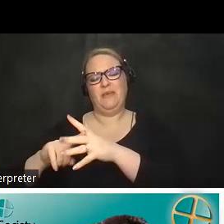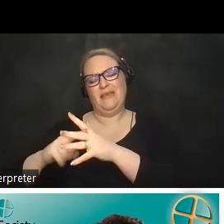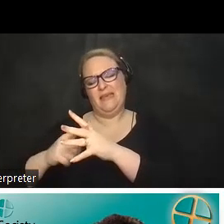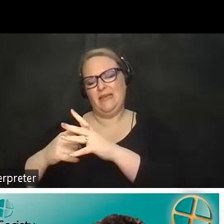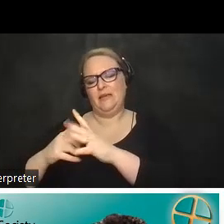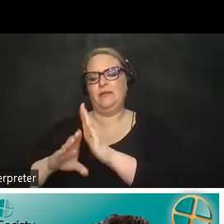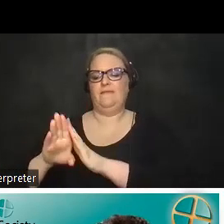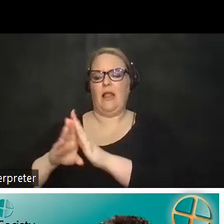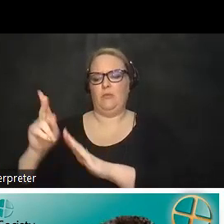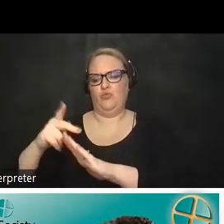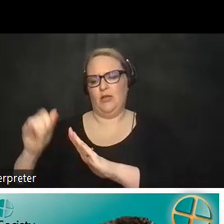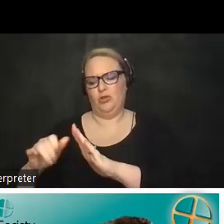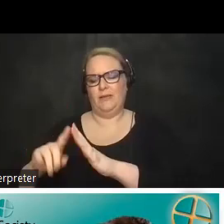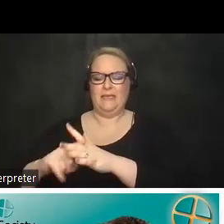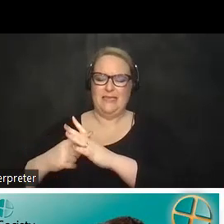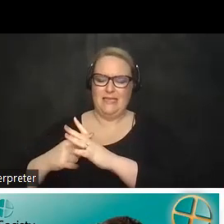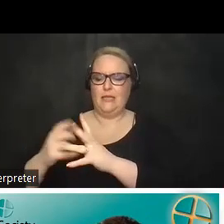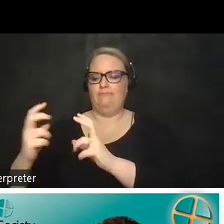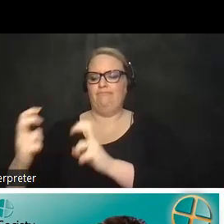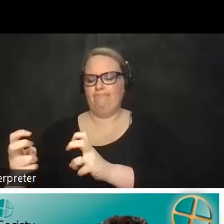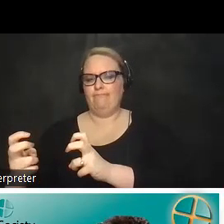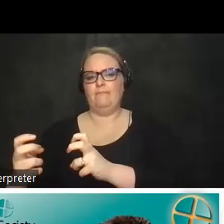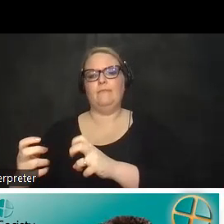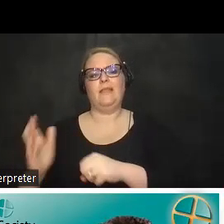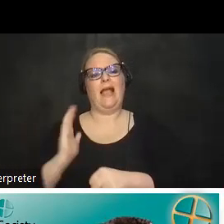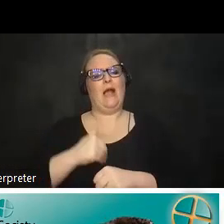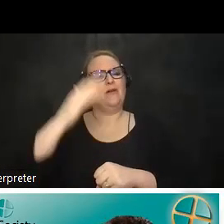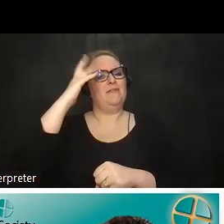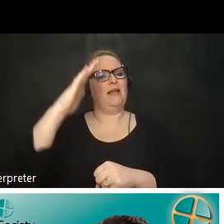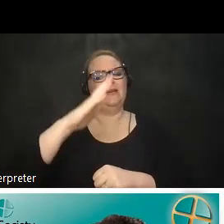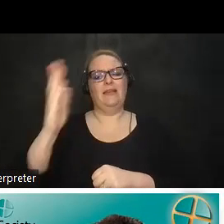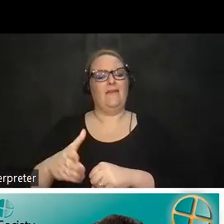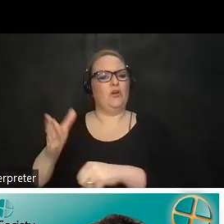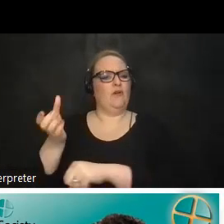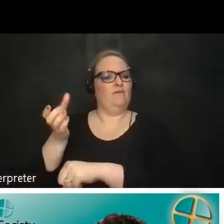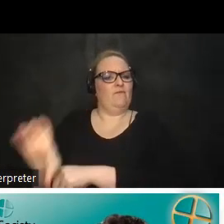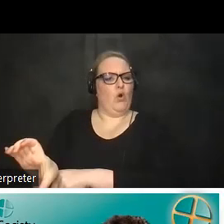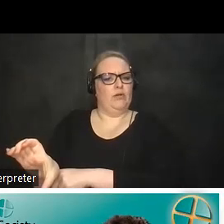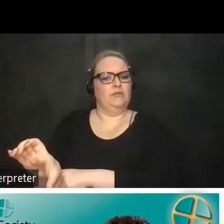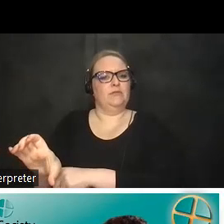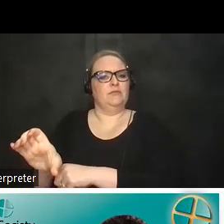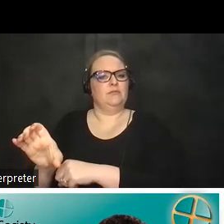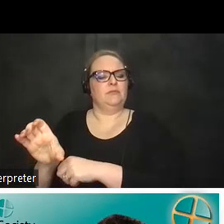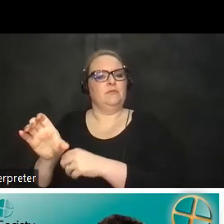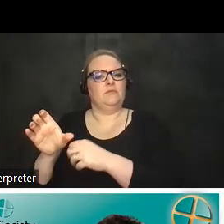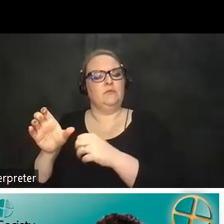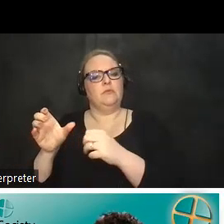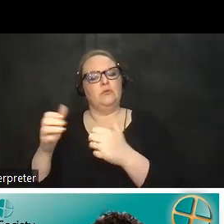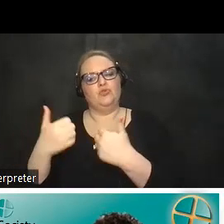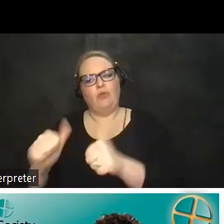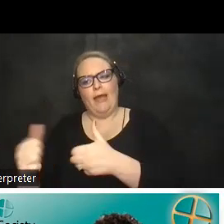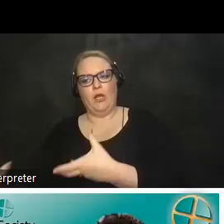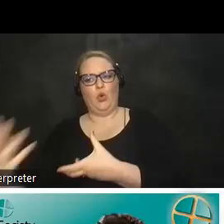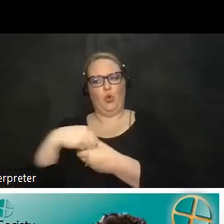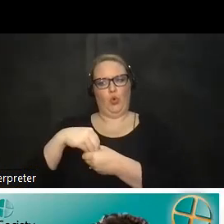the development of the project um we adopt the philosophy of never force someone without that someone so as much as possible we try to include